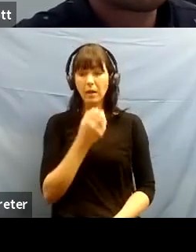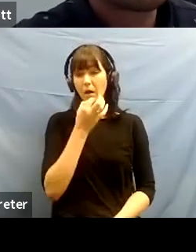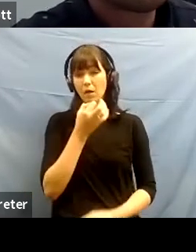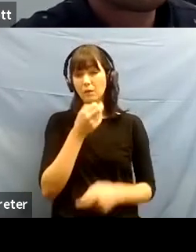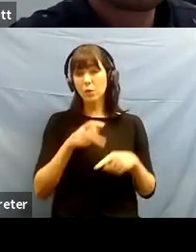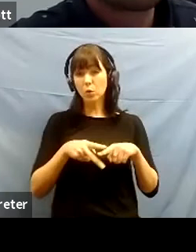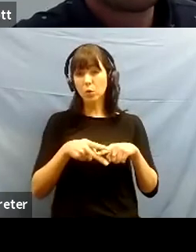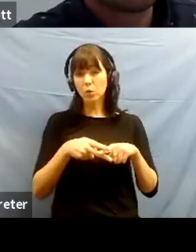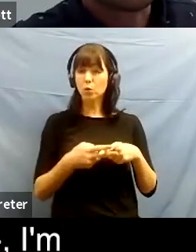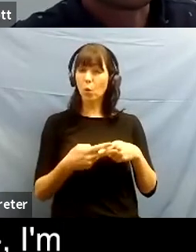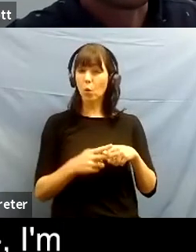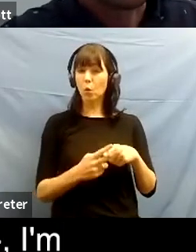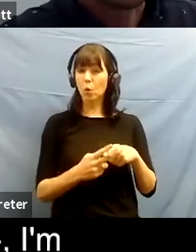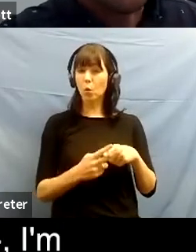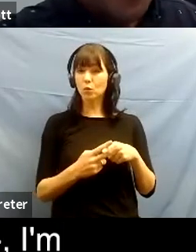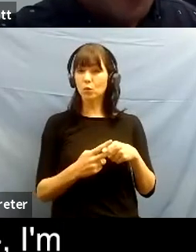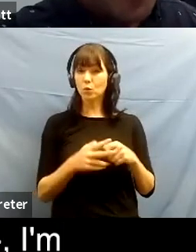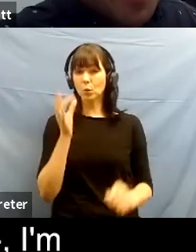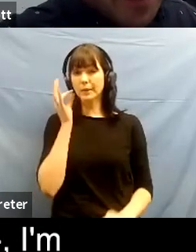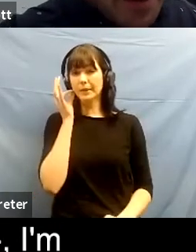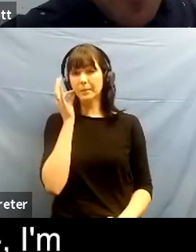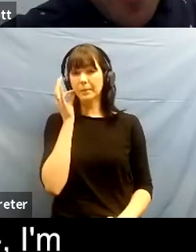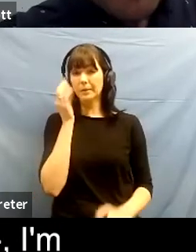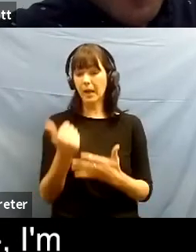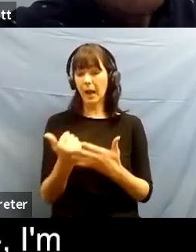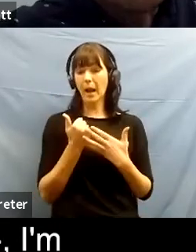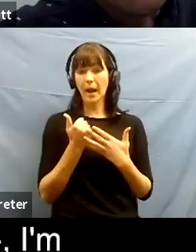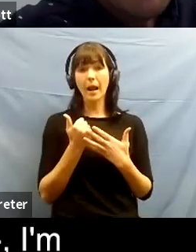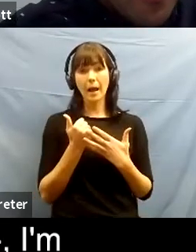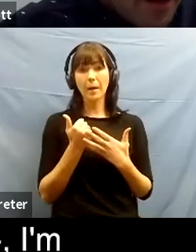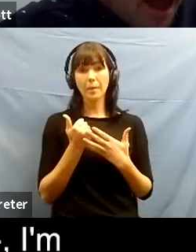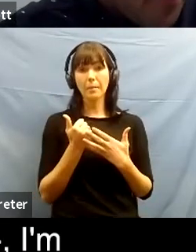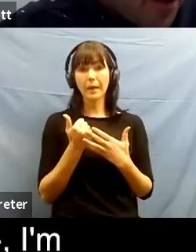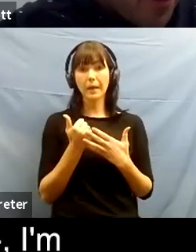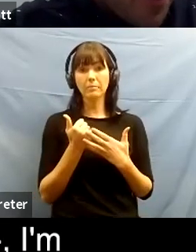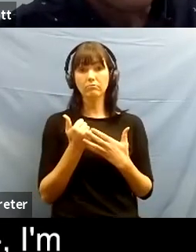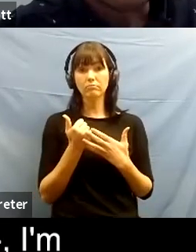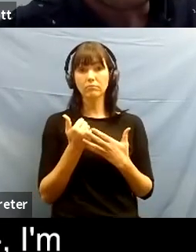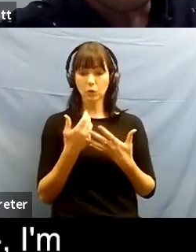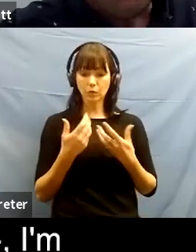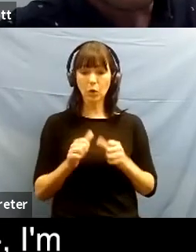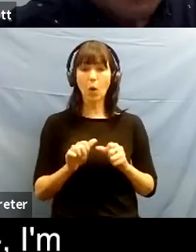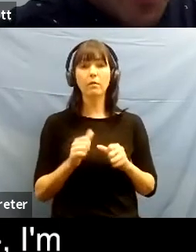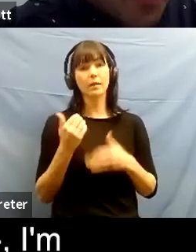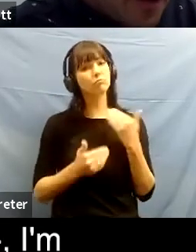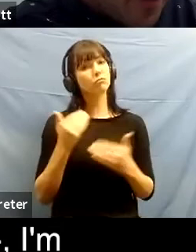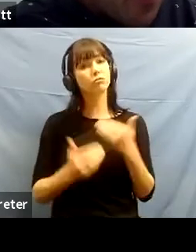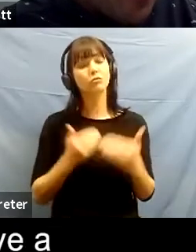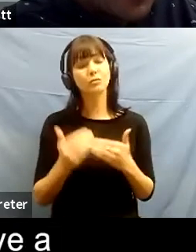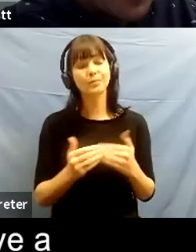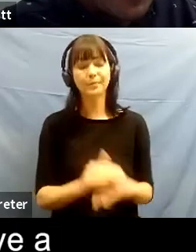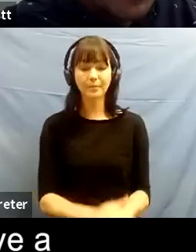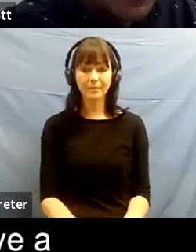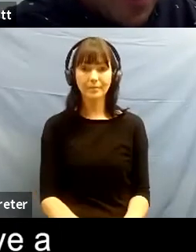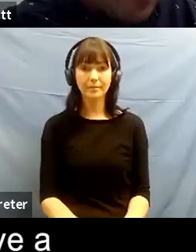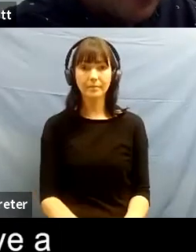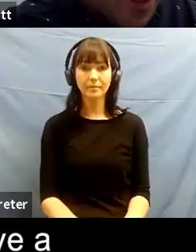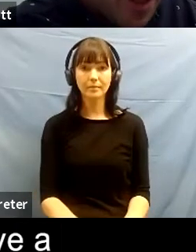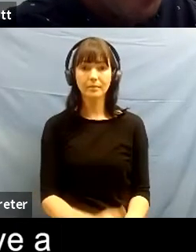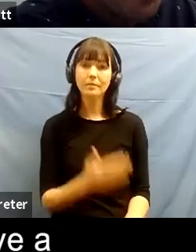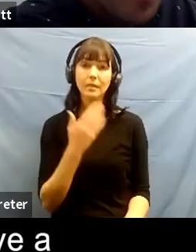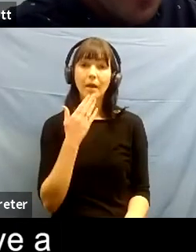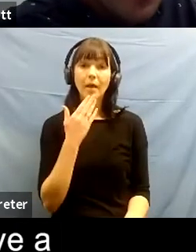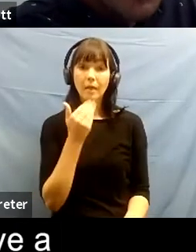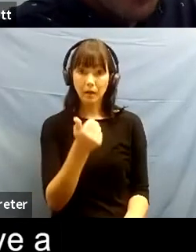that thank you thank you simon okay um i'm going to take a few questions from the audience now